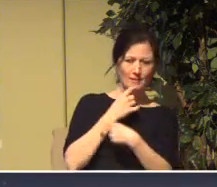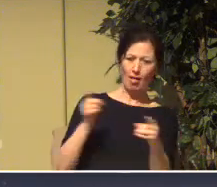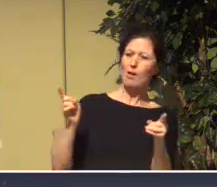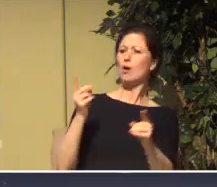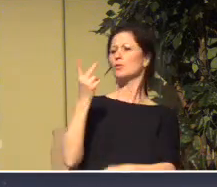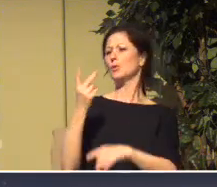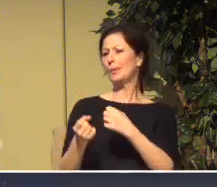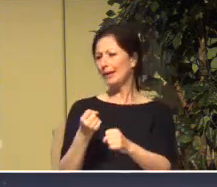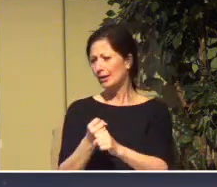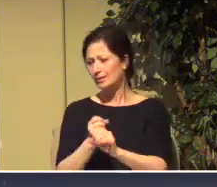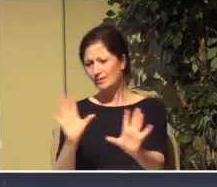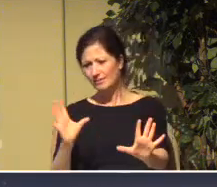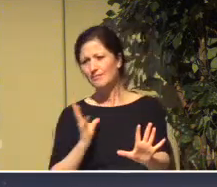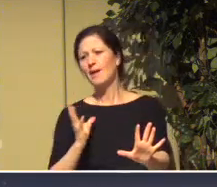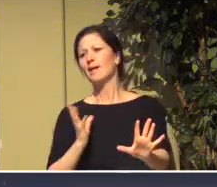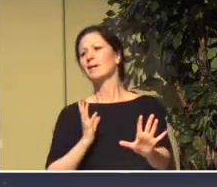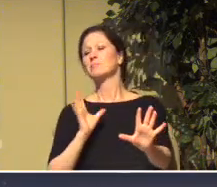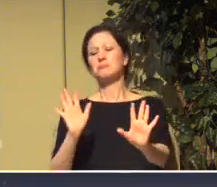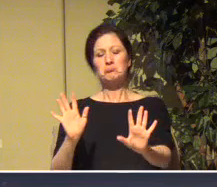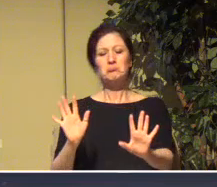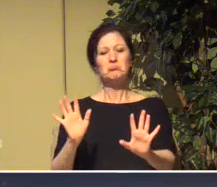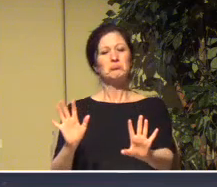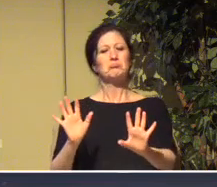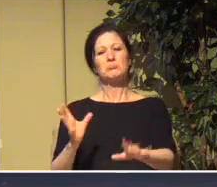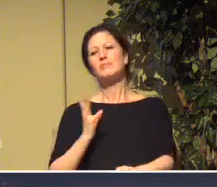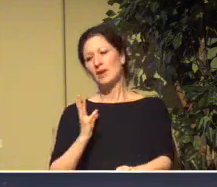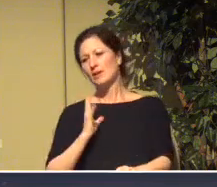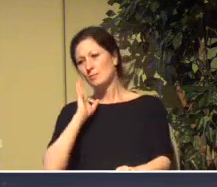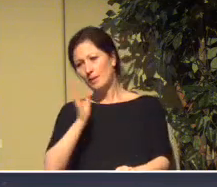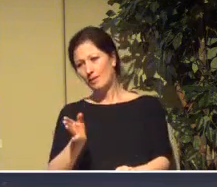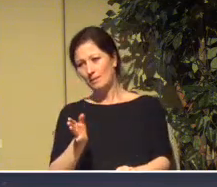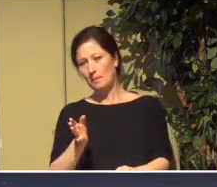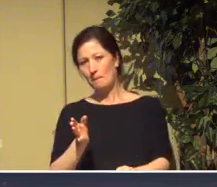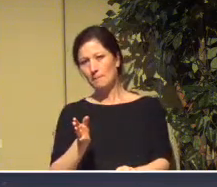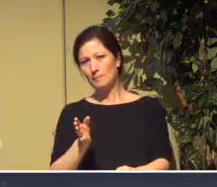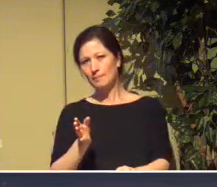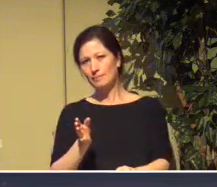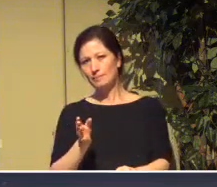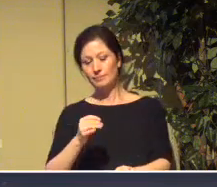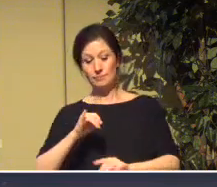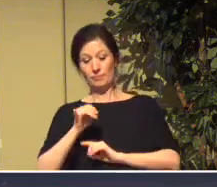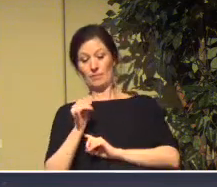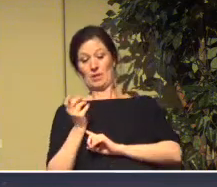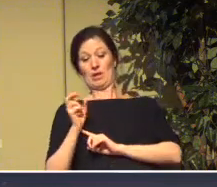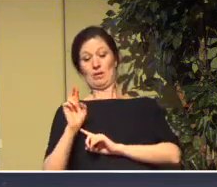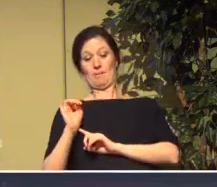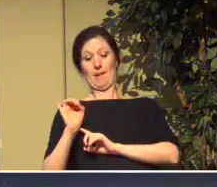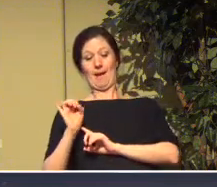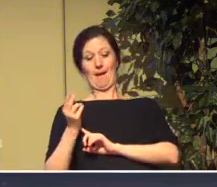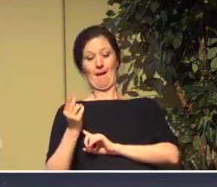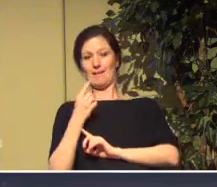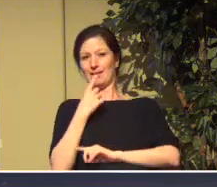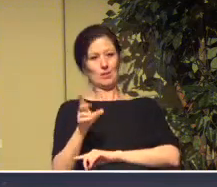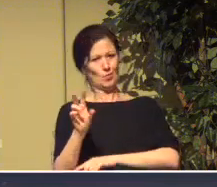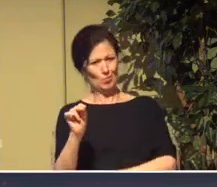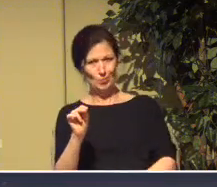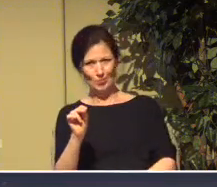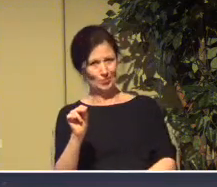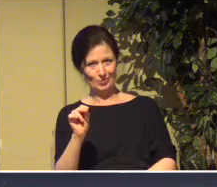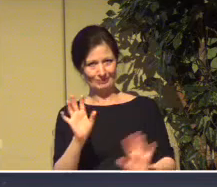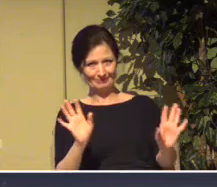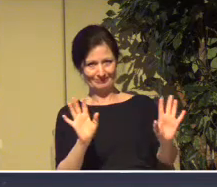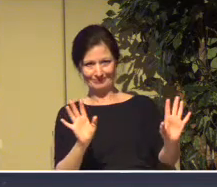So hang in there, and we'll go. And Jeremiah is saying, nope, nope, it's not the Lord,